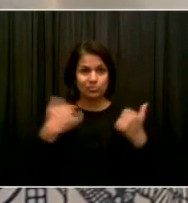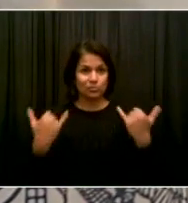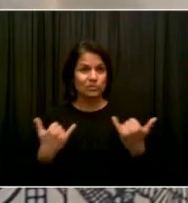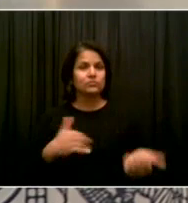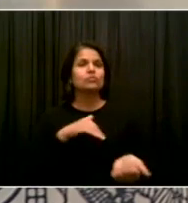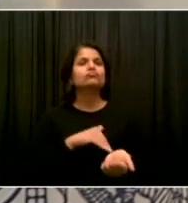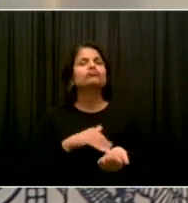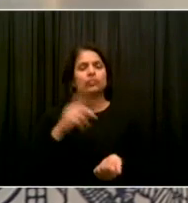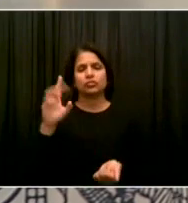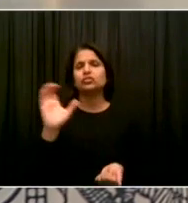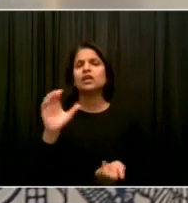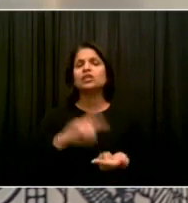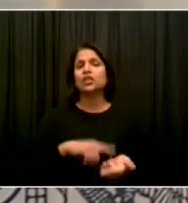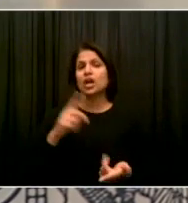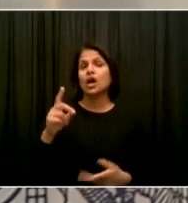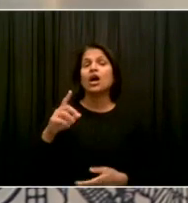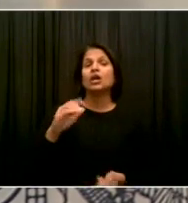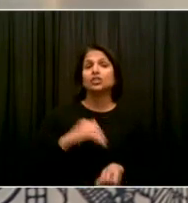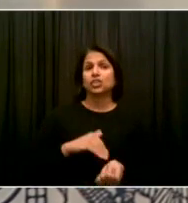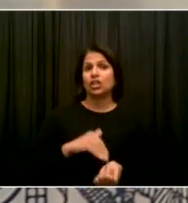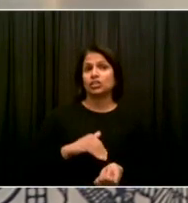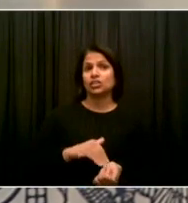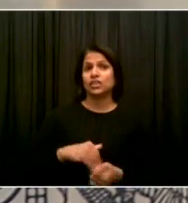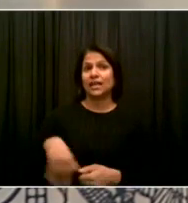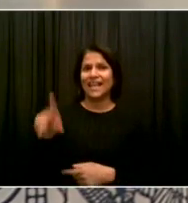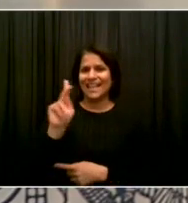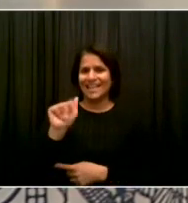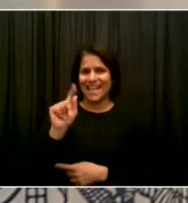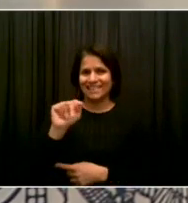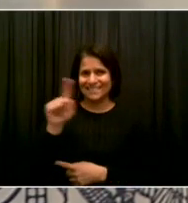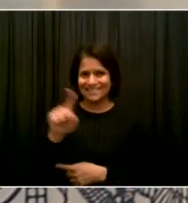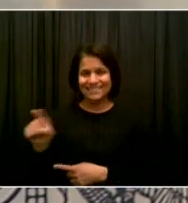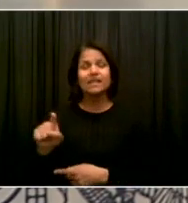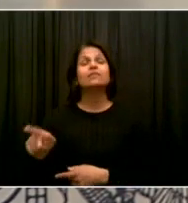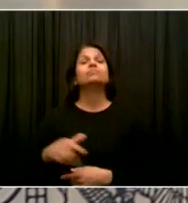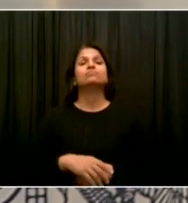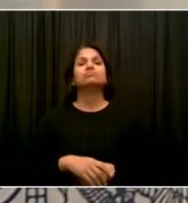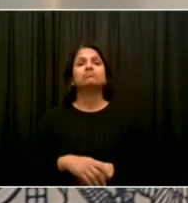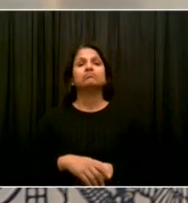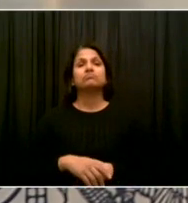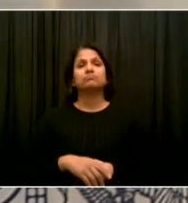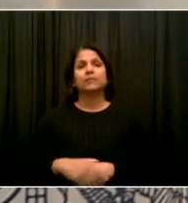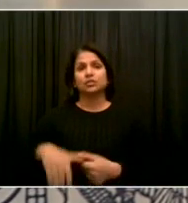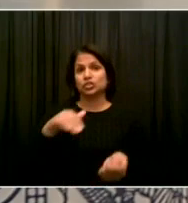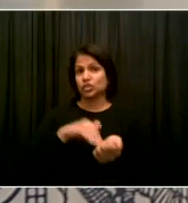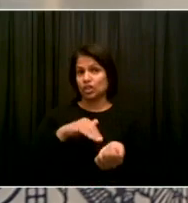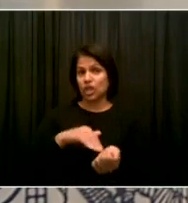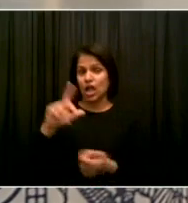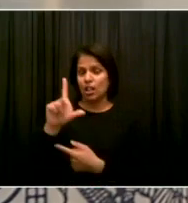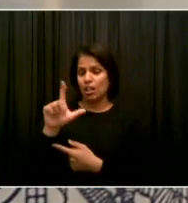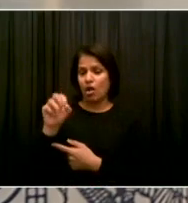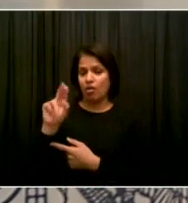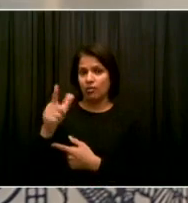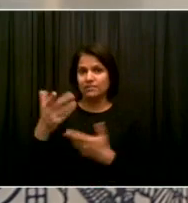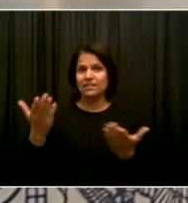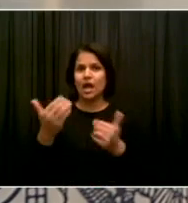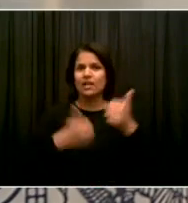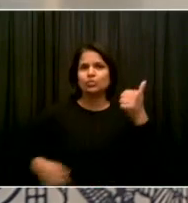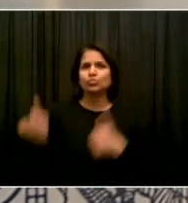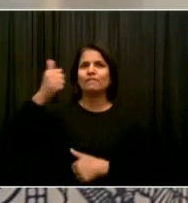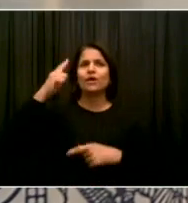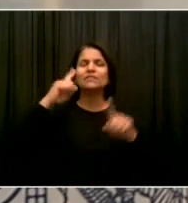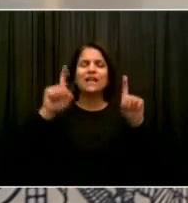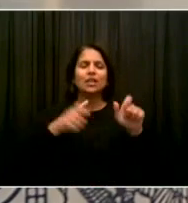Dr. Mitch Katz, President and CEO of New York City Health and Hospitals, and Dr. Ted Long, Director of New York City's Test and Trace.